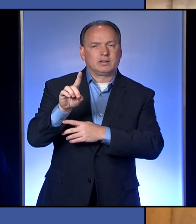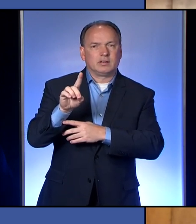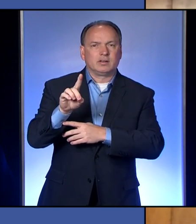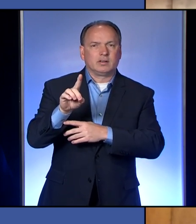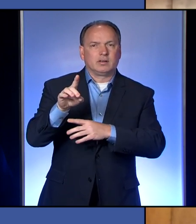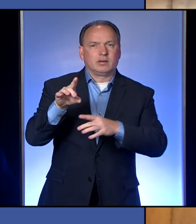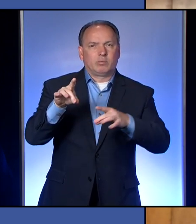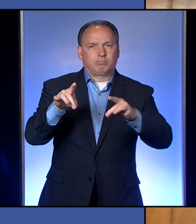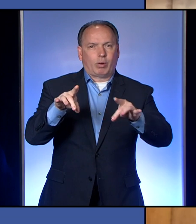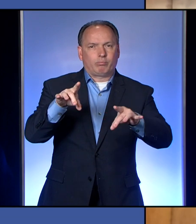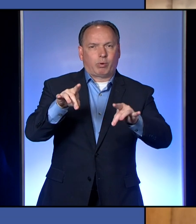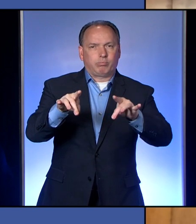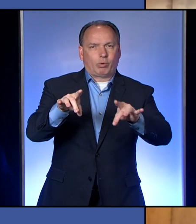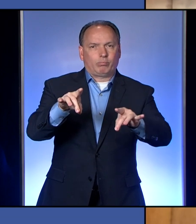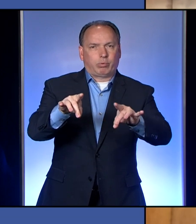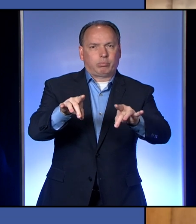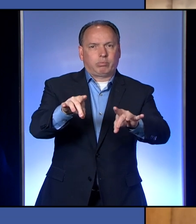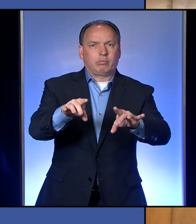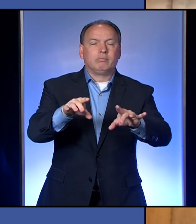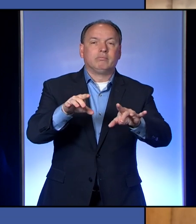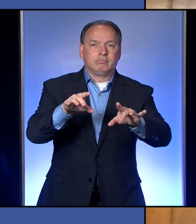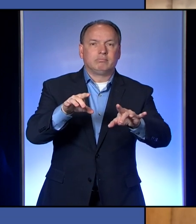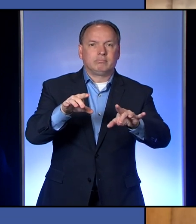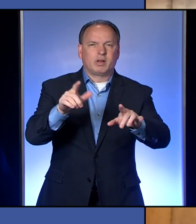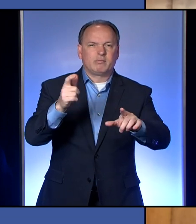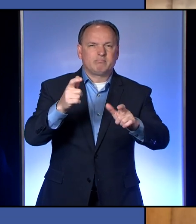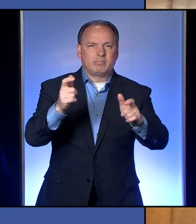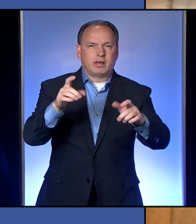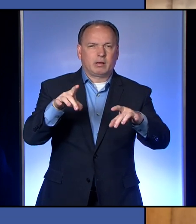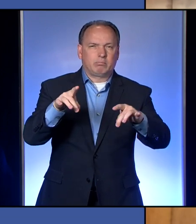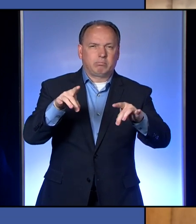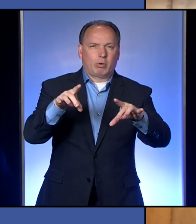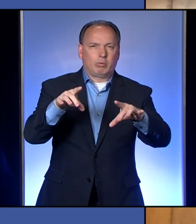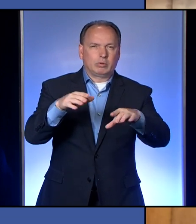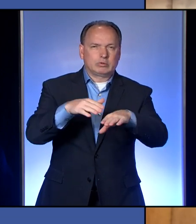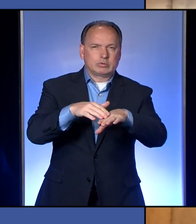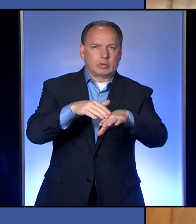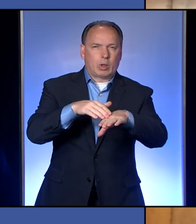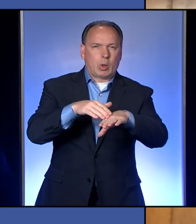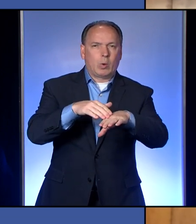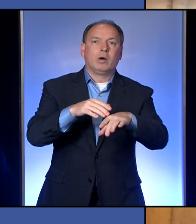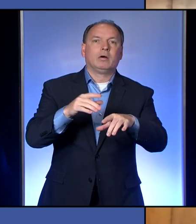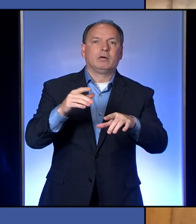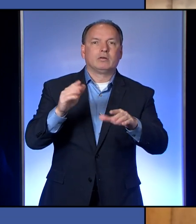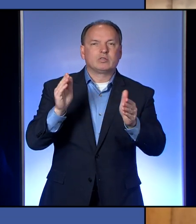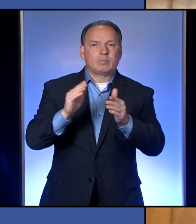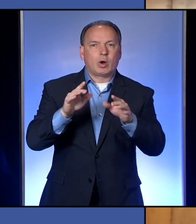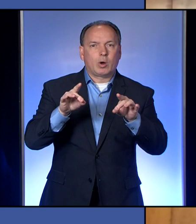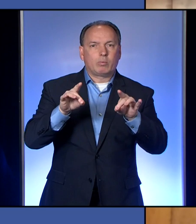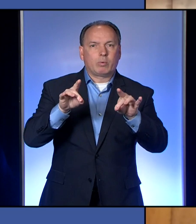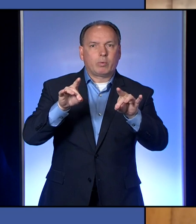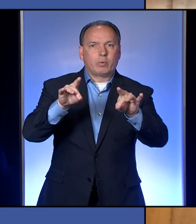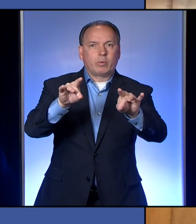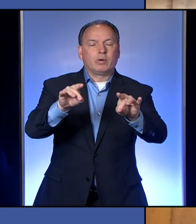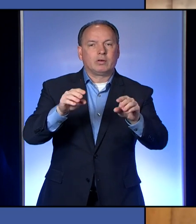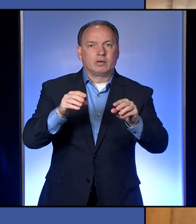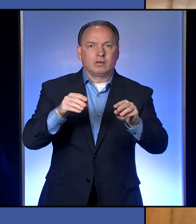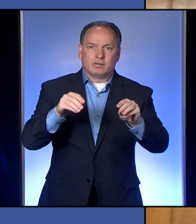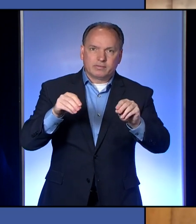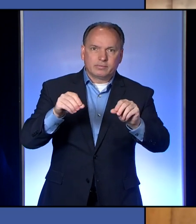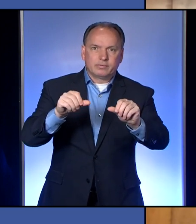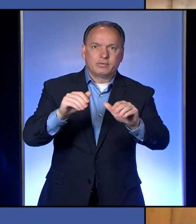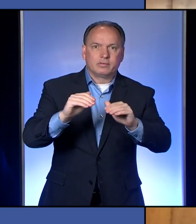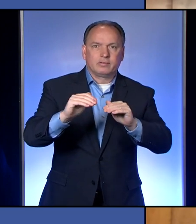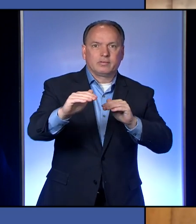big droplets and small droplets. The big ones don't travel as far. The small ones travel somewhat farther. There are also